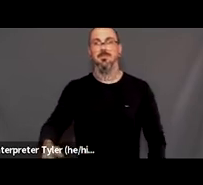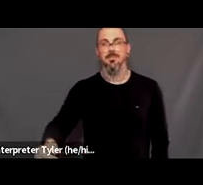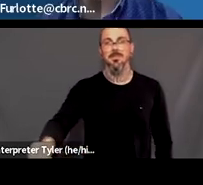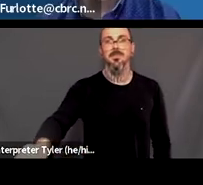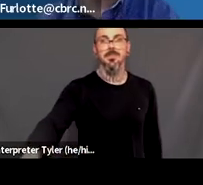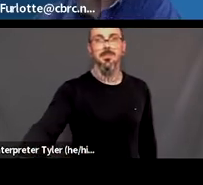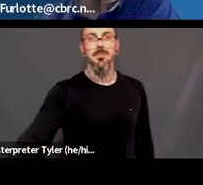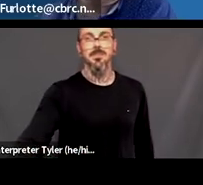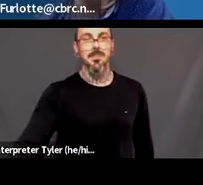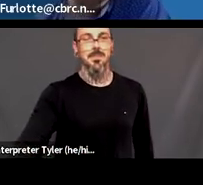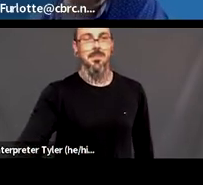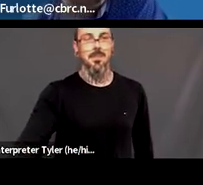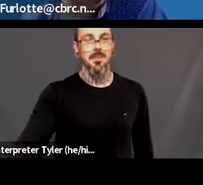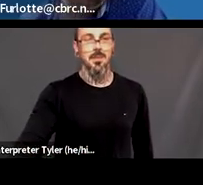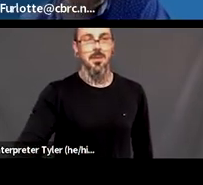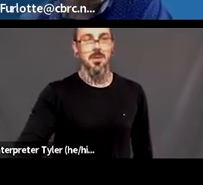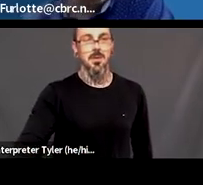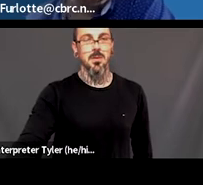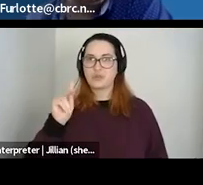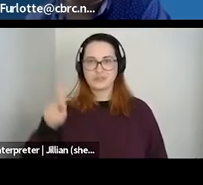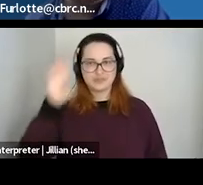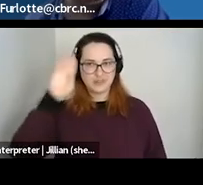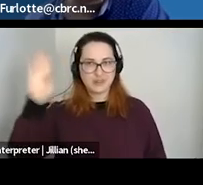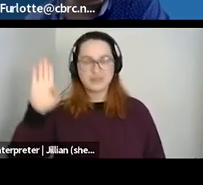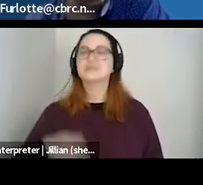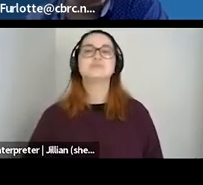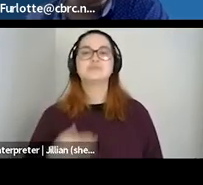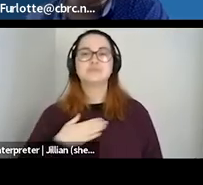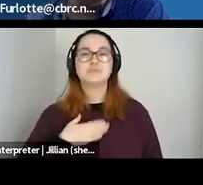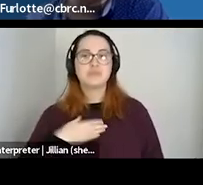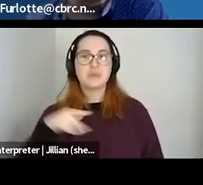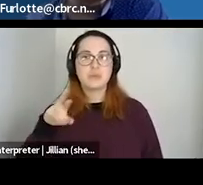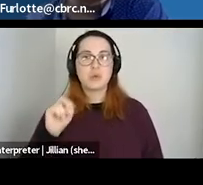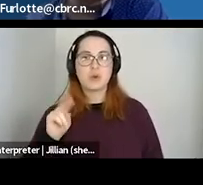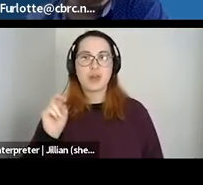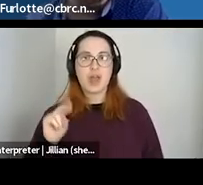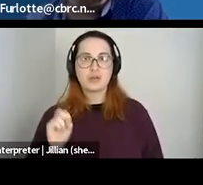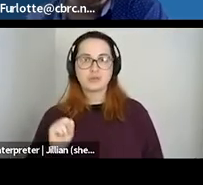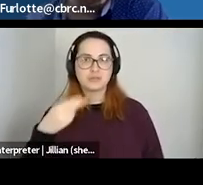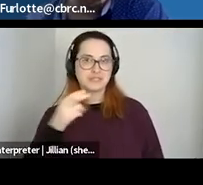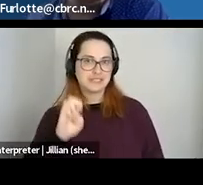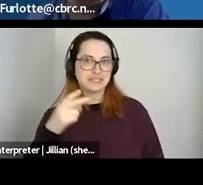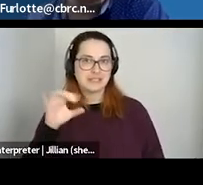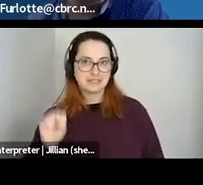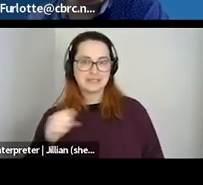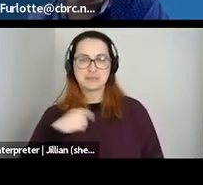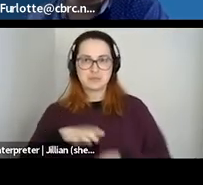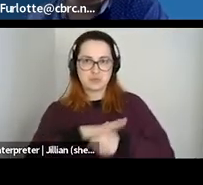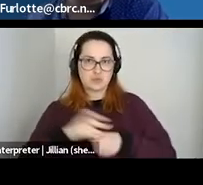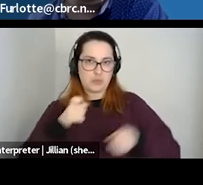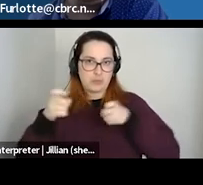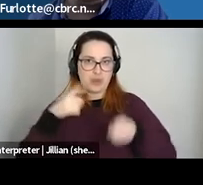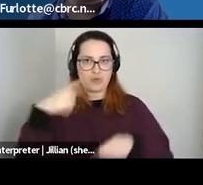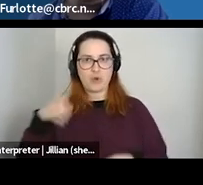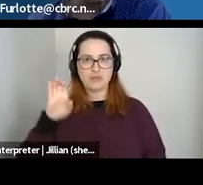Hi everyone, uh my name is Kirk, I use he him his pronouns. I am the regional manager for the community-based research